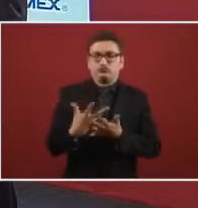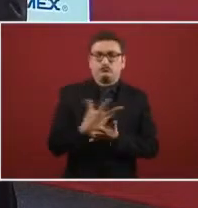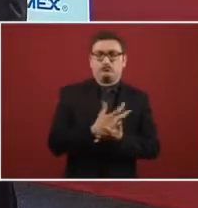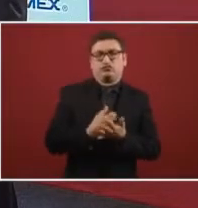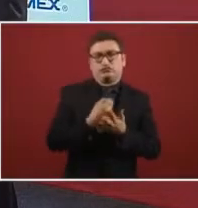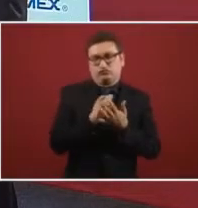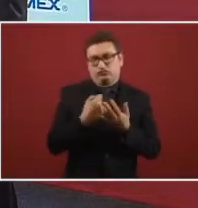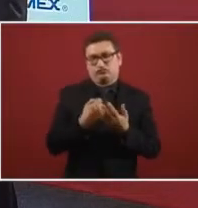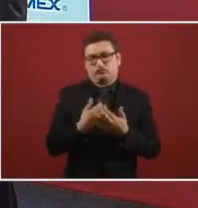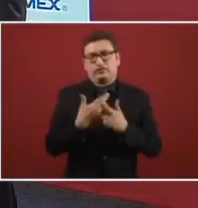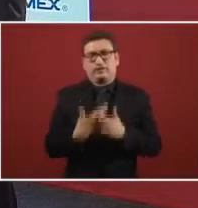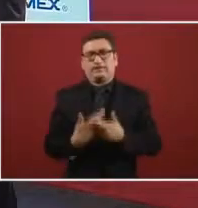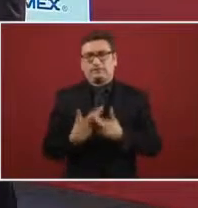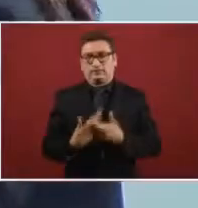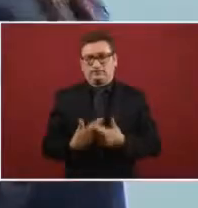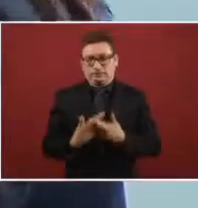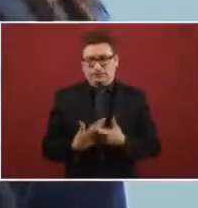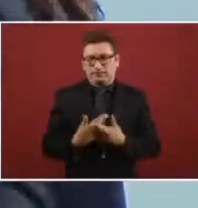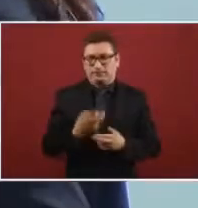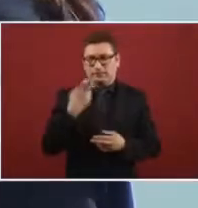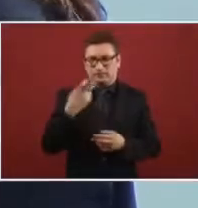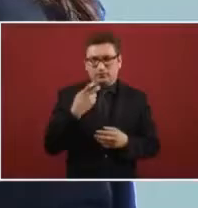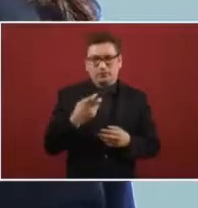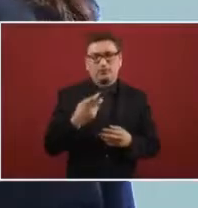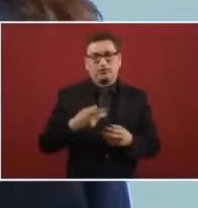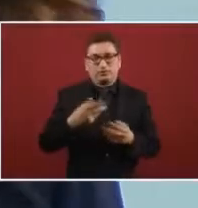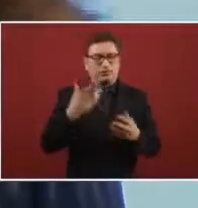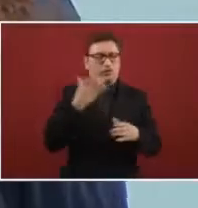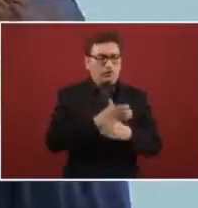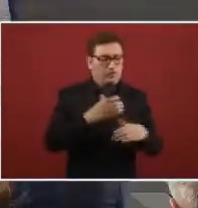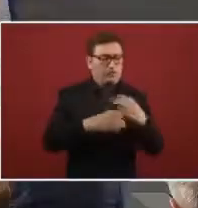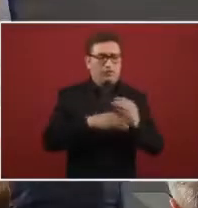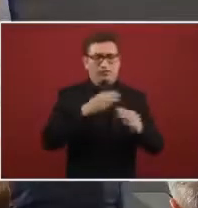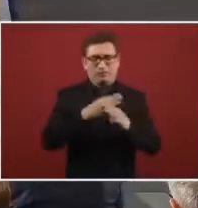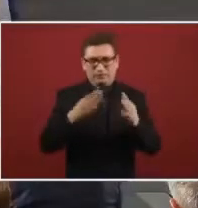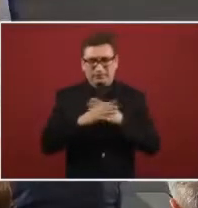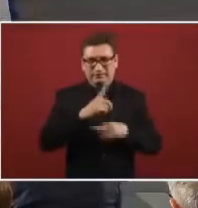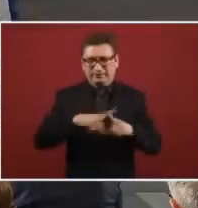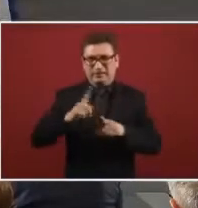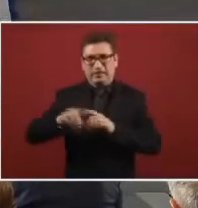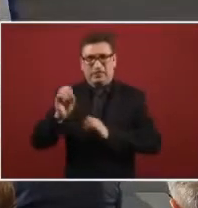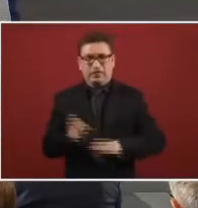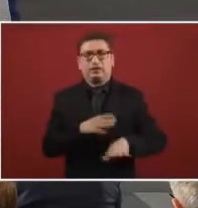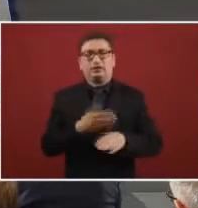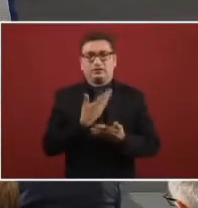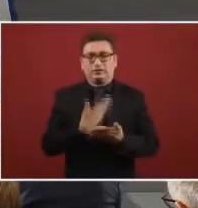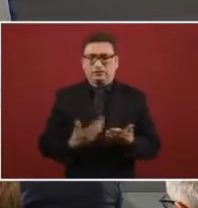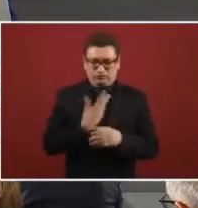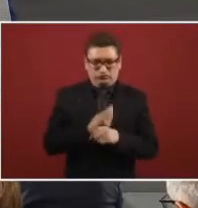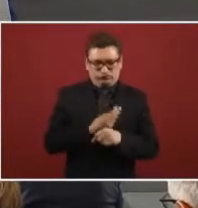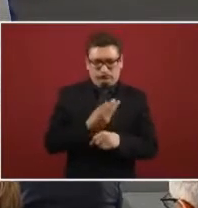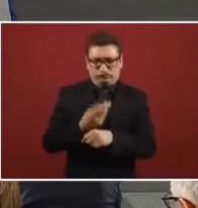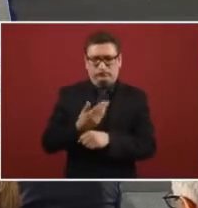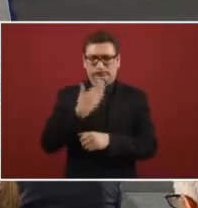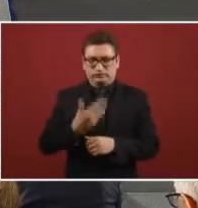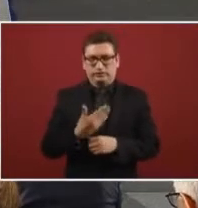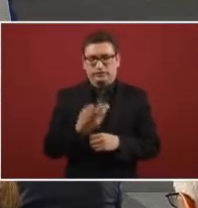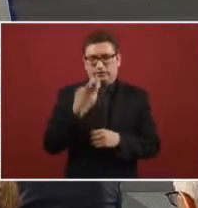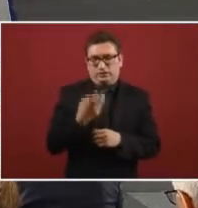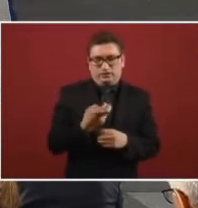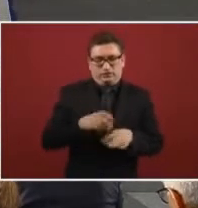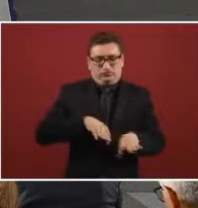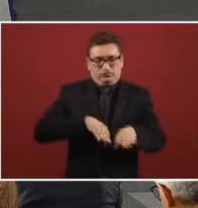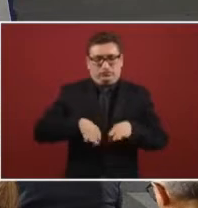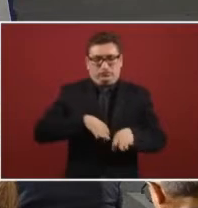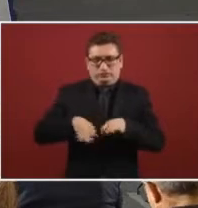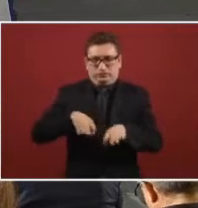and a lot of them have a lot of people working and they're working on all these equipment that had been abandoned so this is in